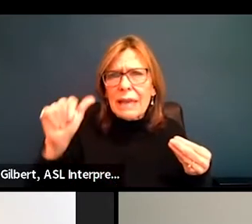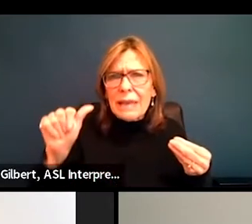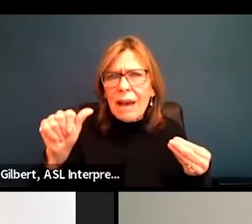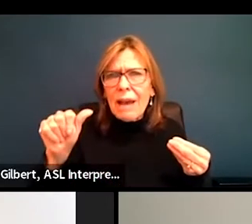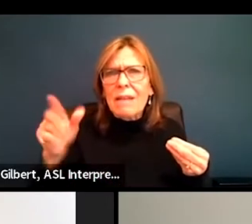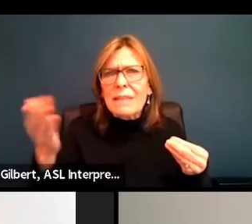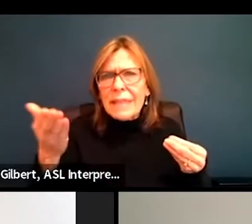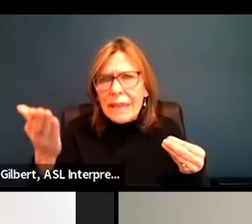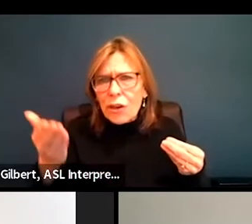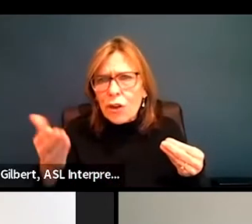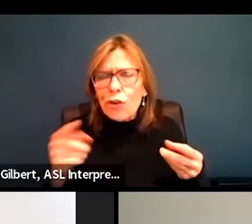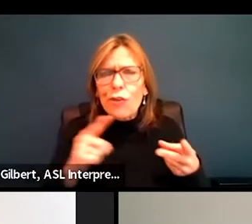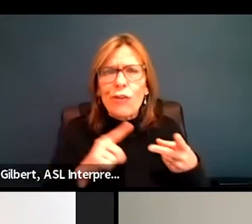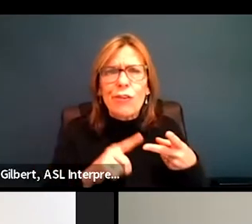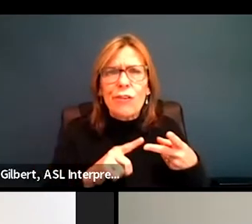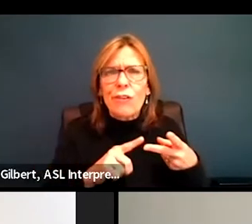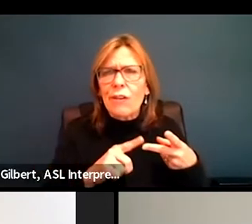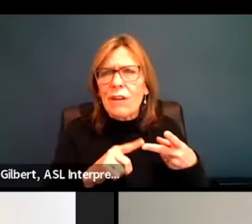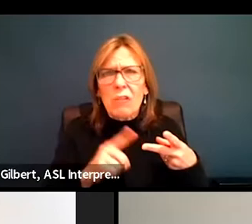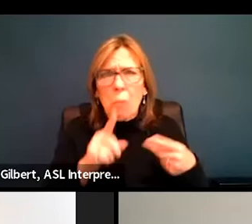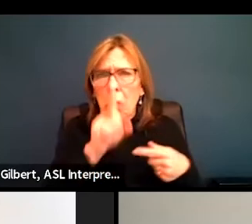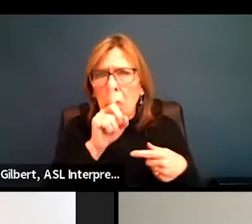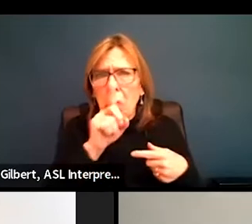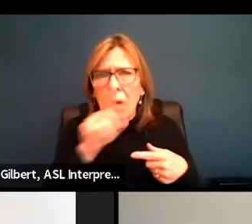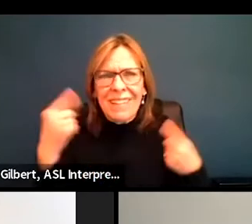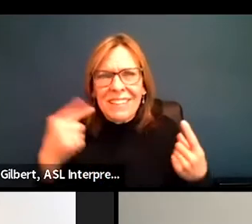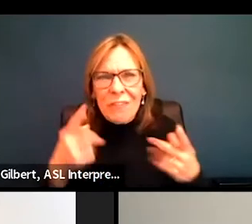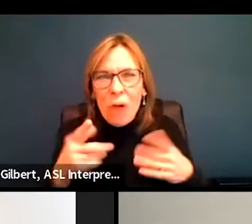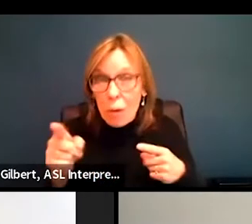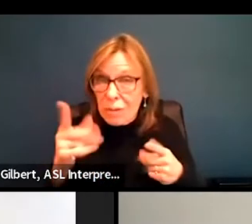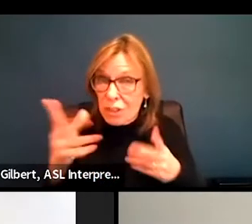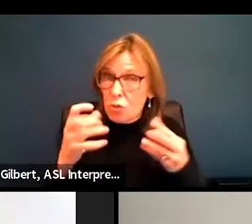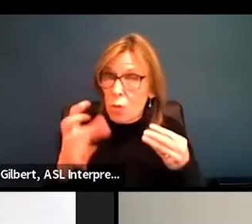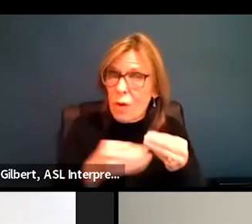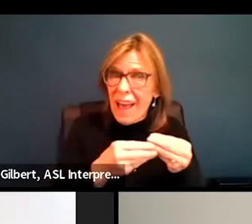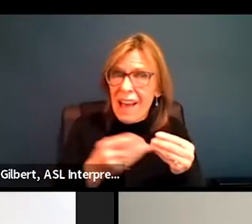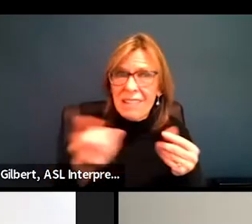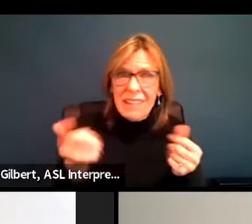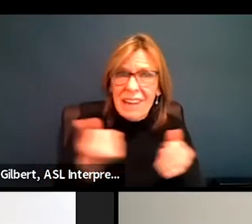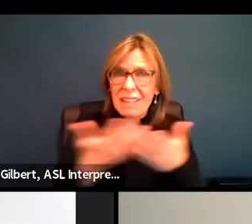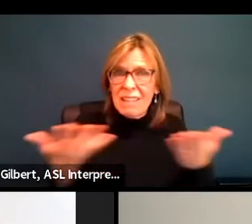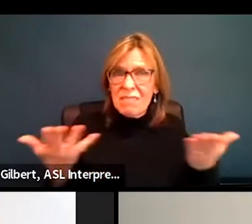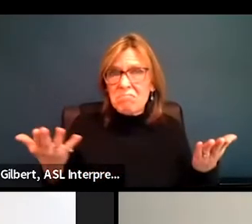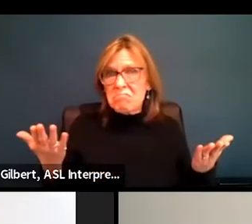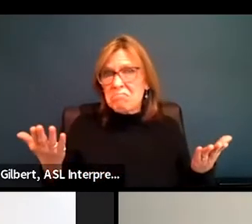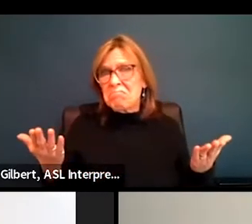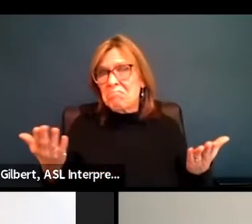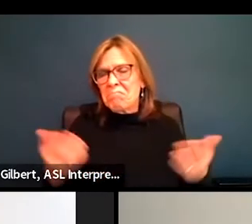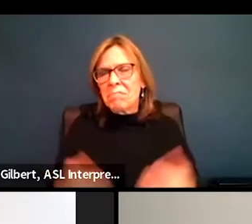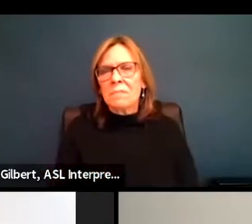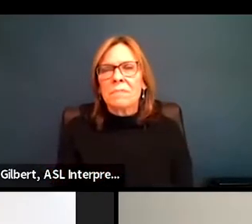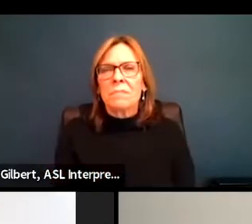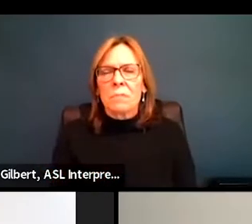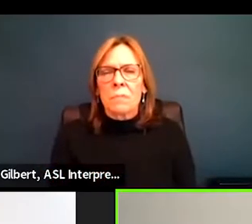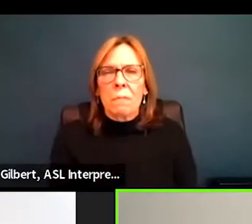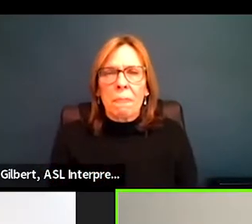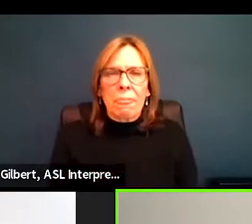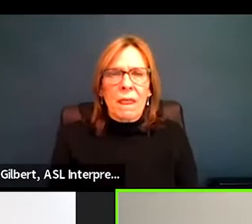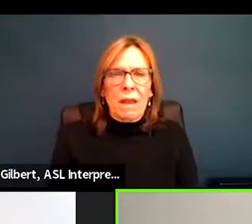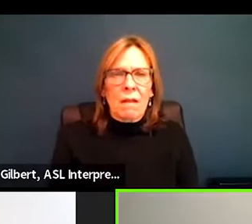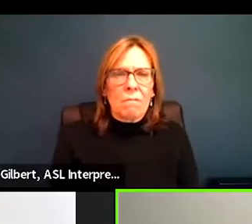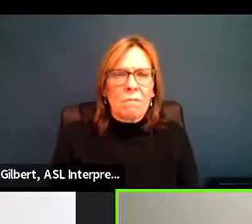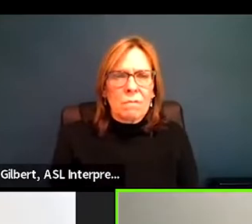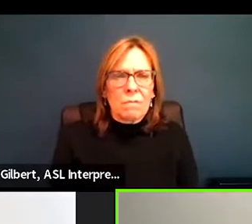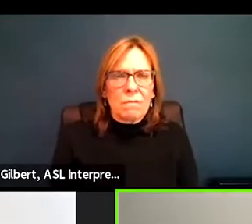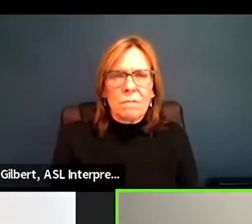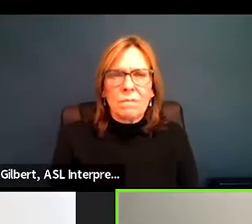here and you haven't said anything yet, but would you like, do you have anything to add? you like to just... I am so